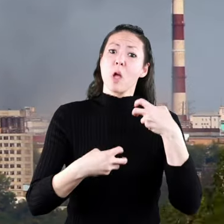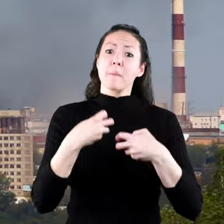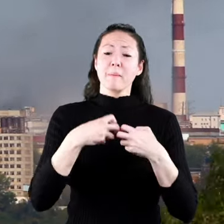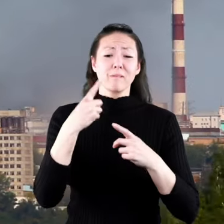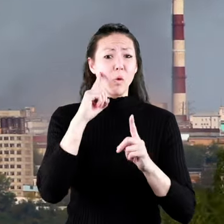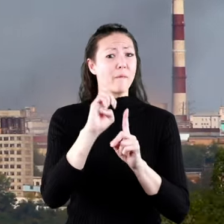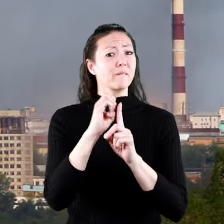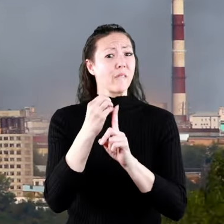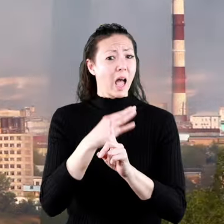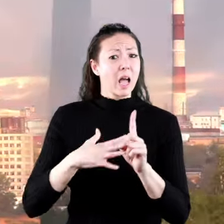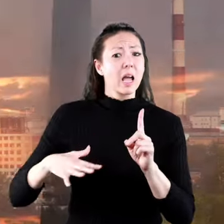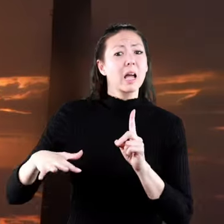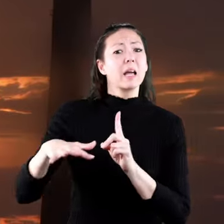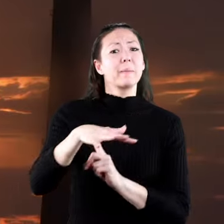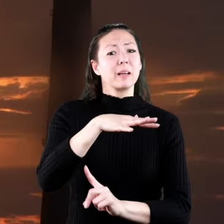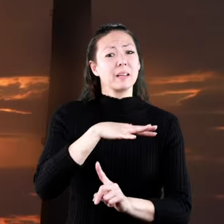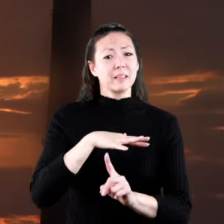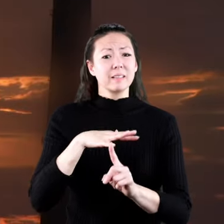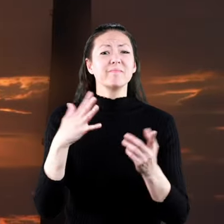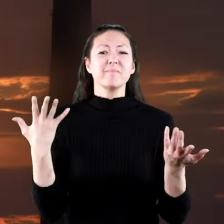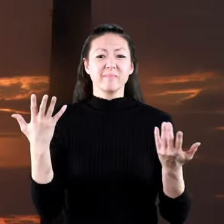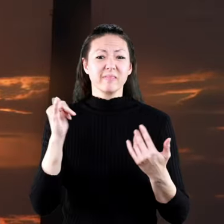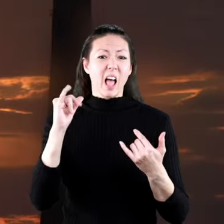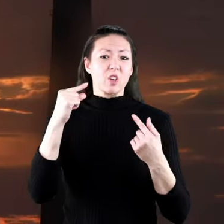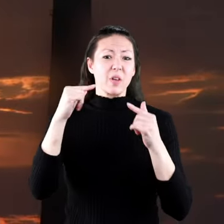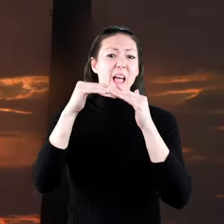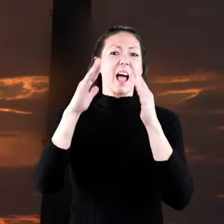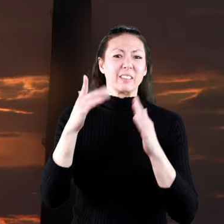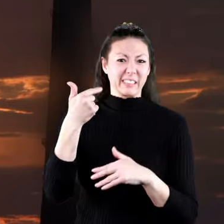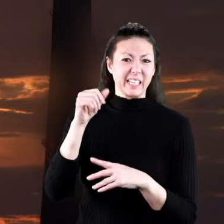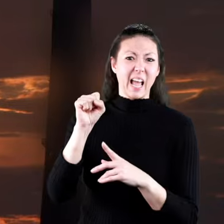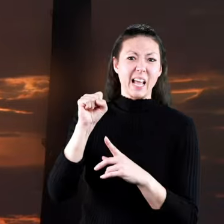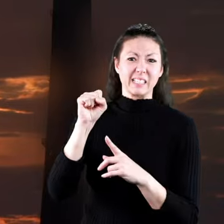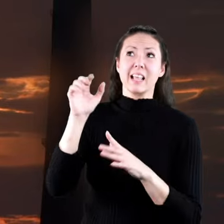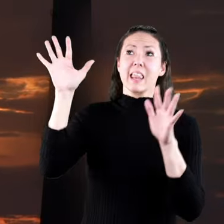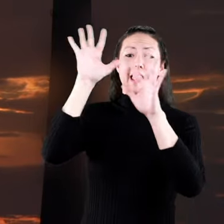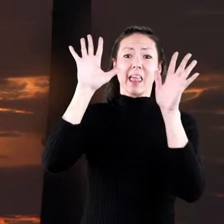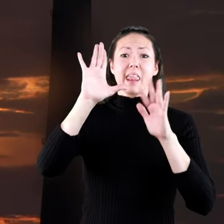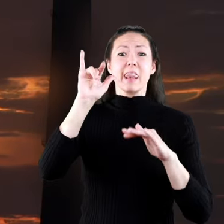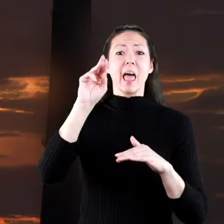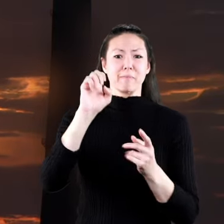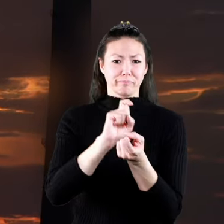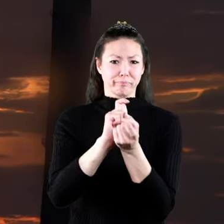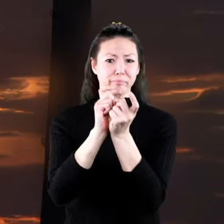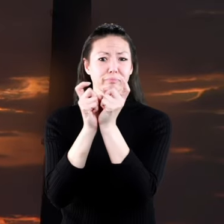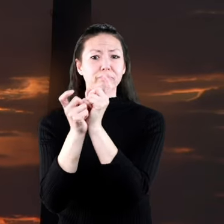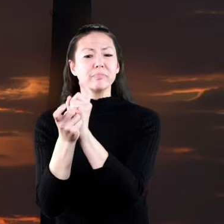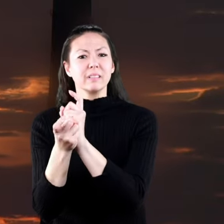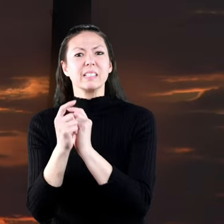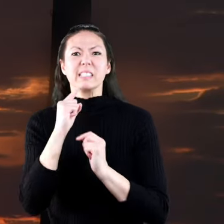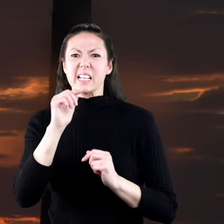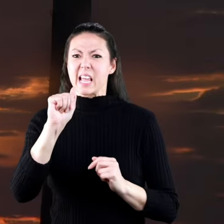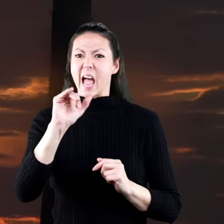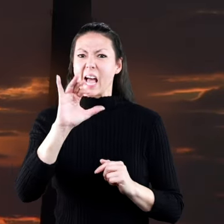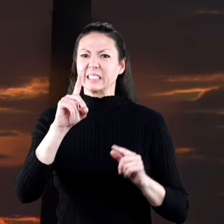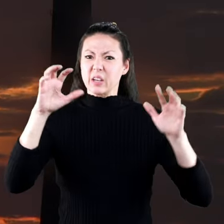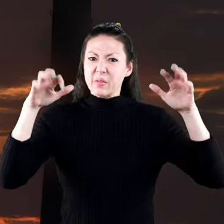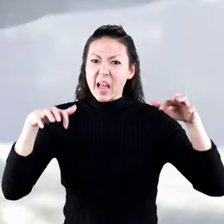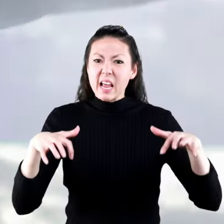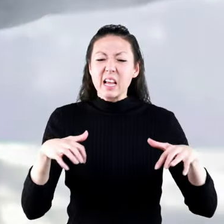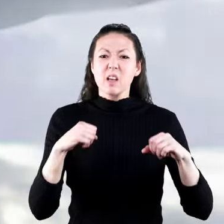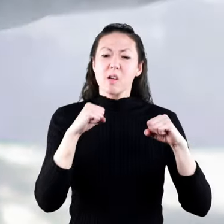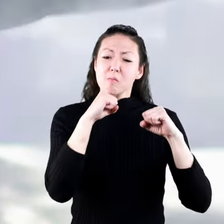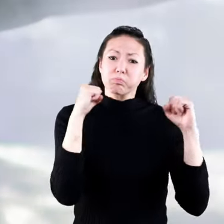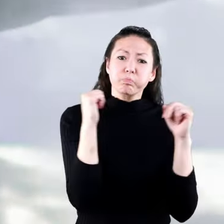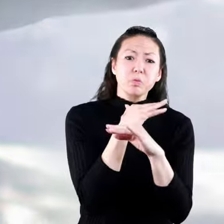problems for the environment, such as letting off greenhouse gases that cause climate change and contribute to acid rain.